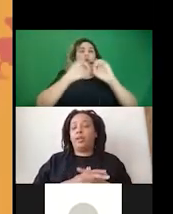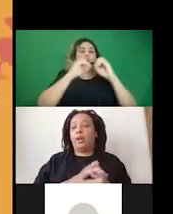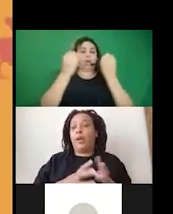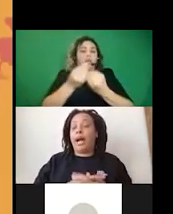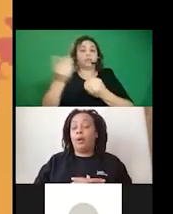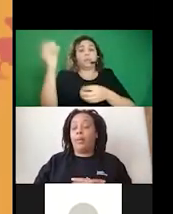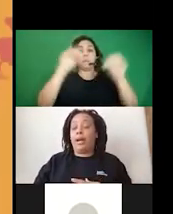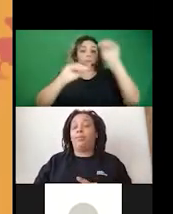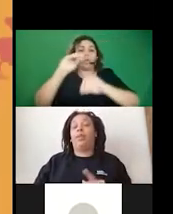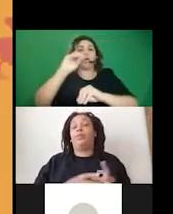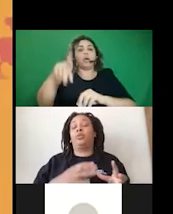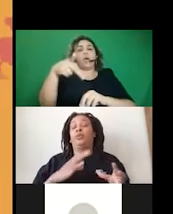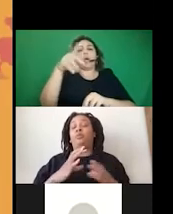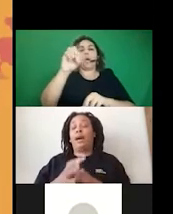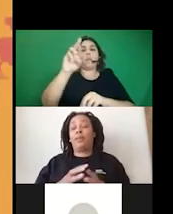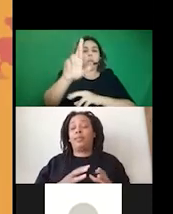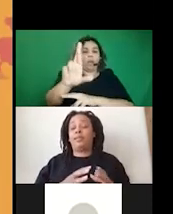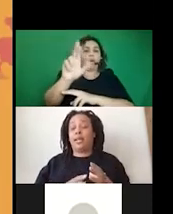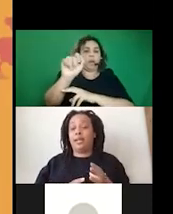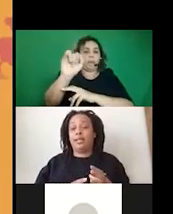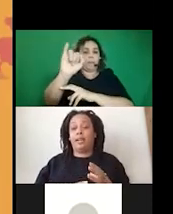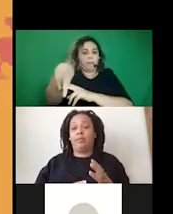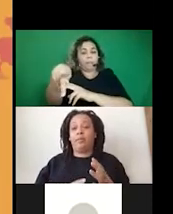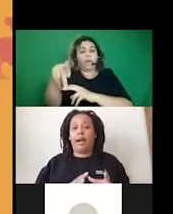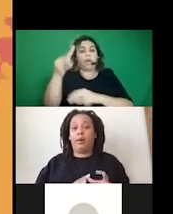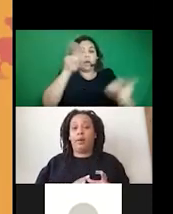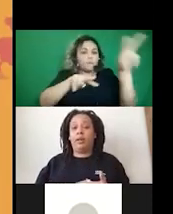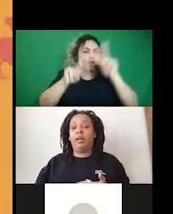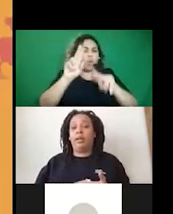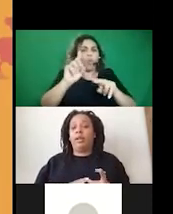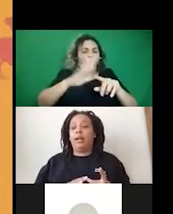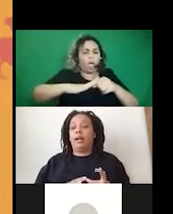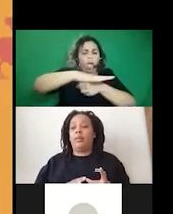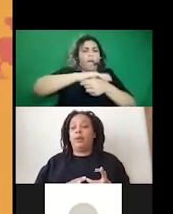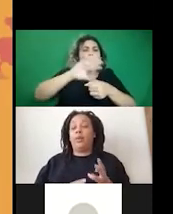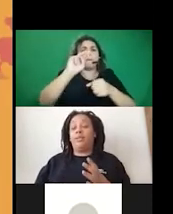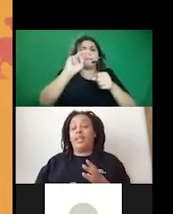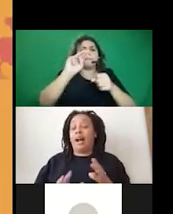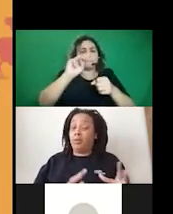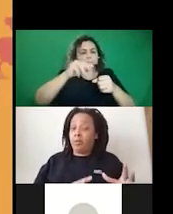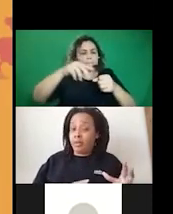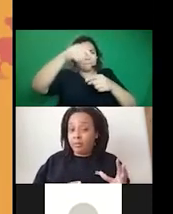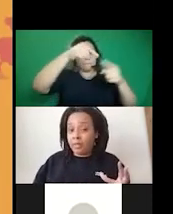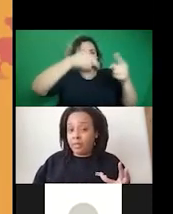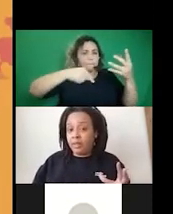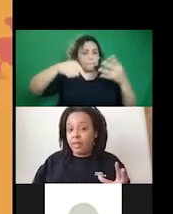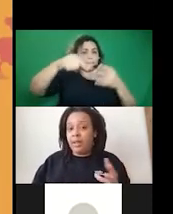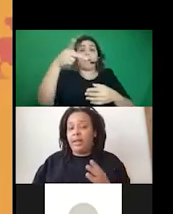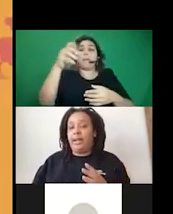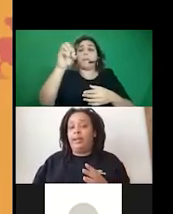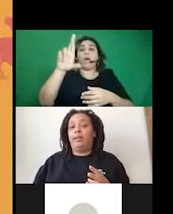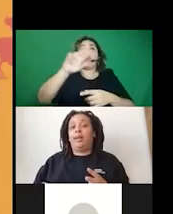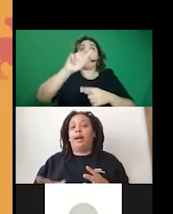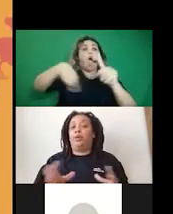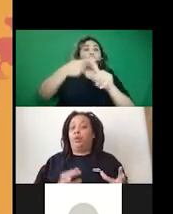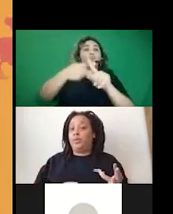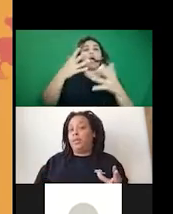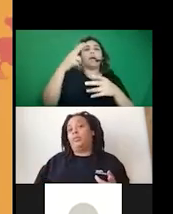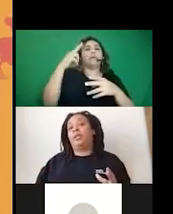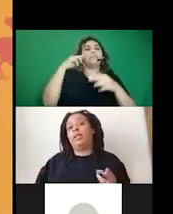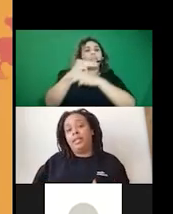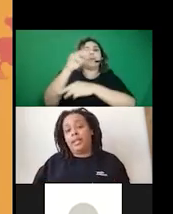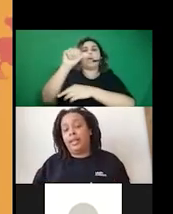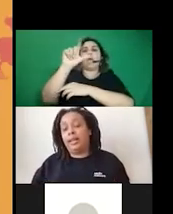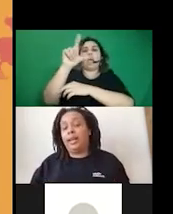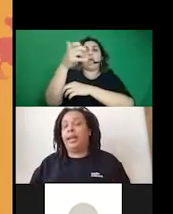put together a power map that was sort of mapping the sites of power, um, around algorithms and algorithms